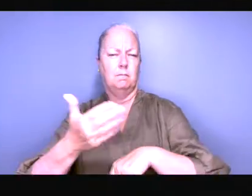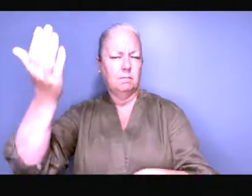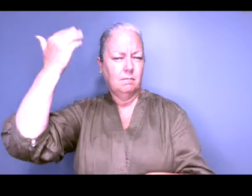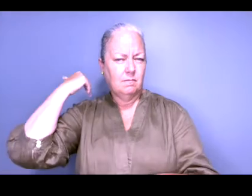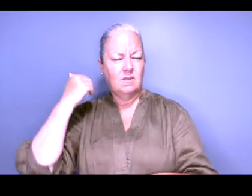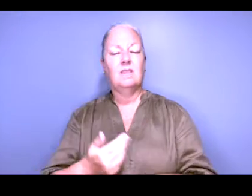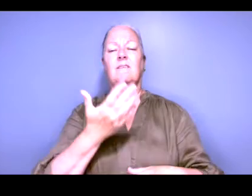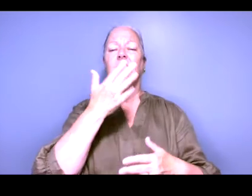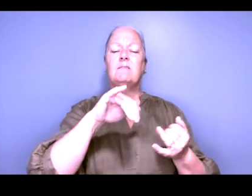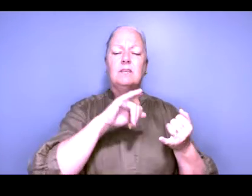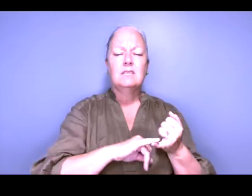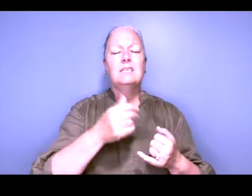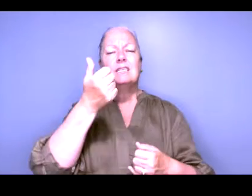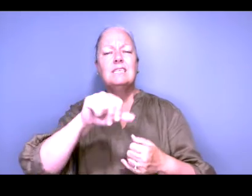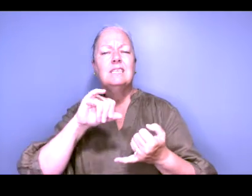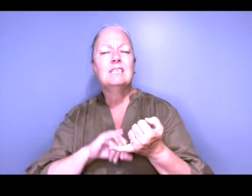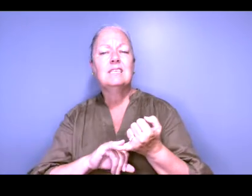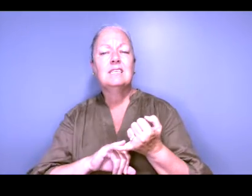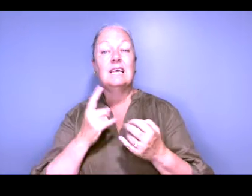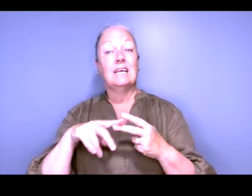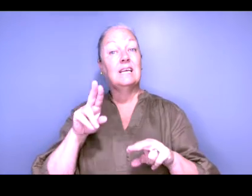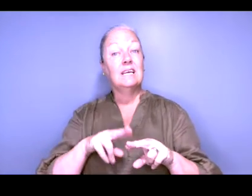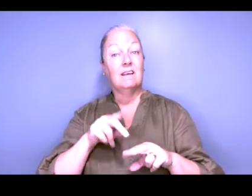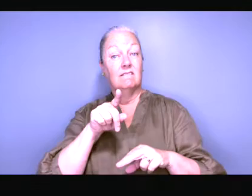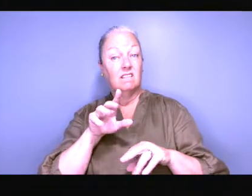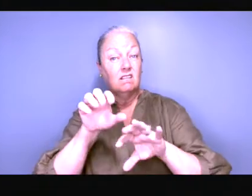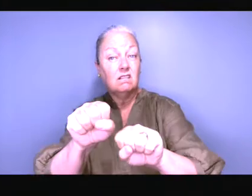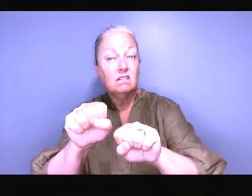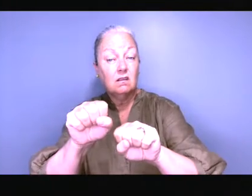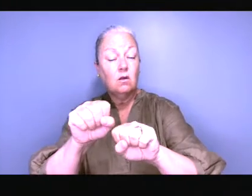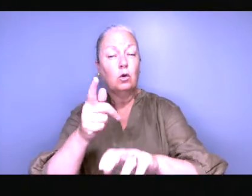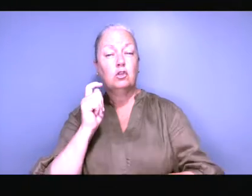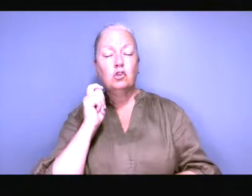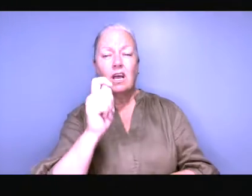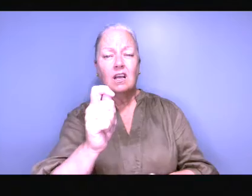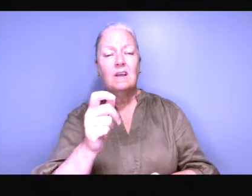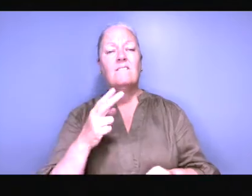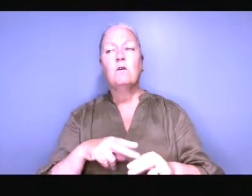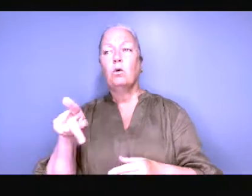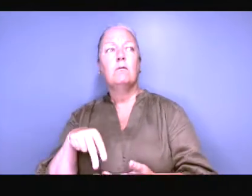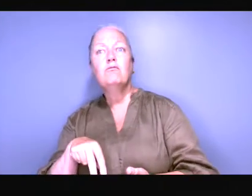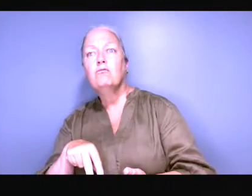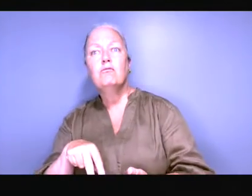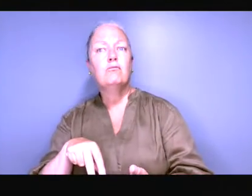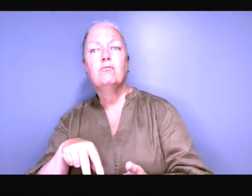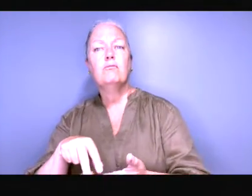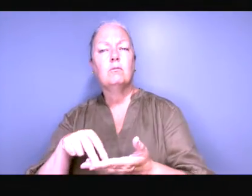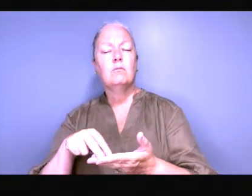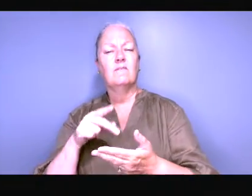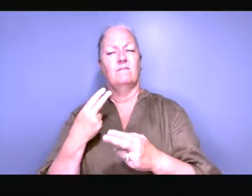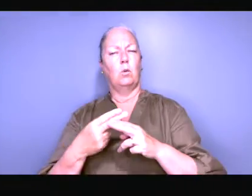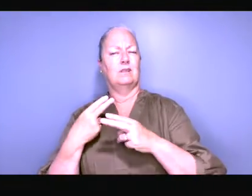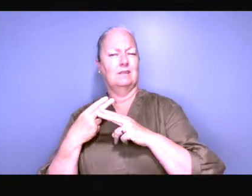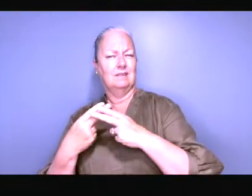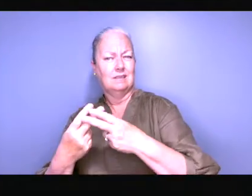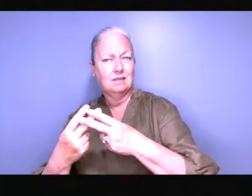was the biggest problem in the 50s and 60s if you were arrested for and